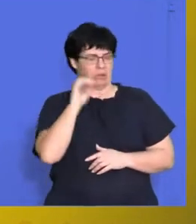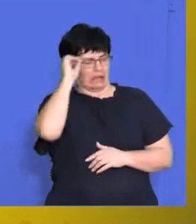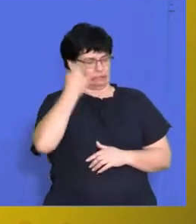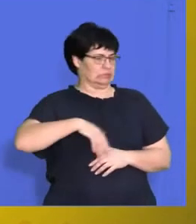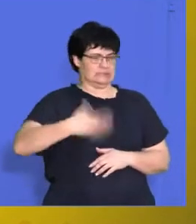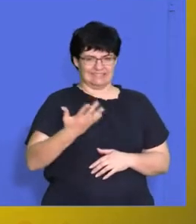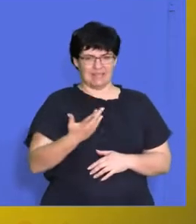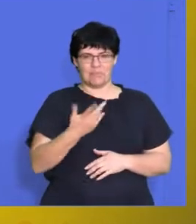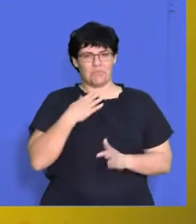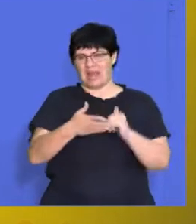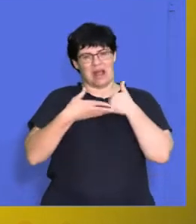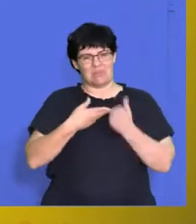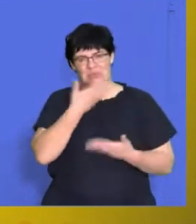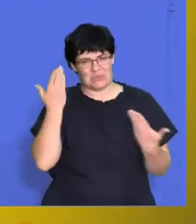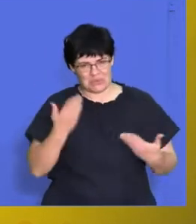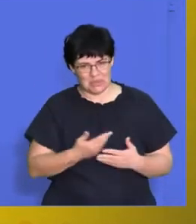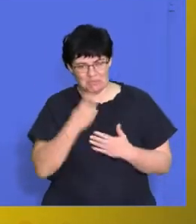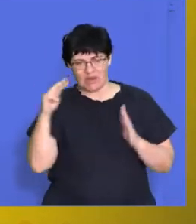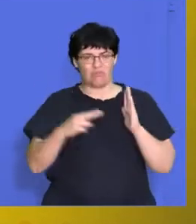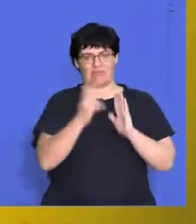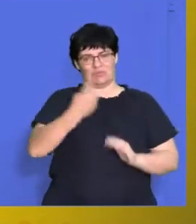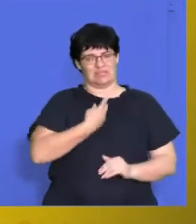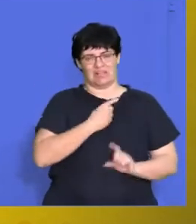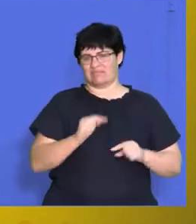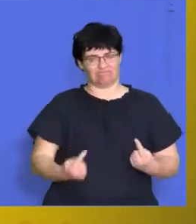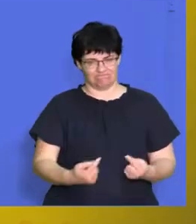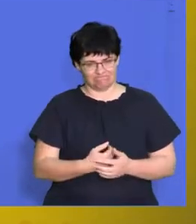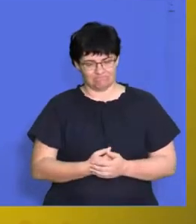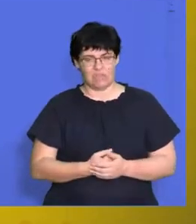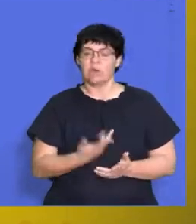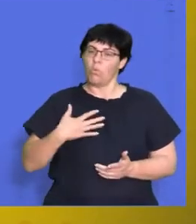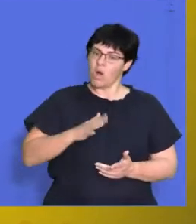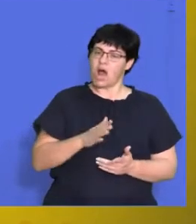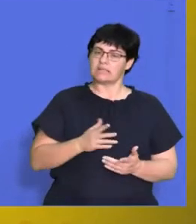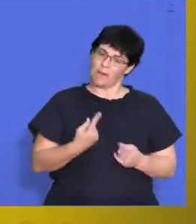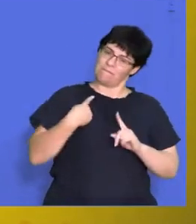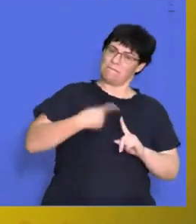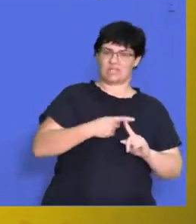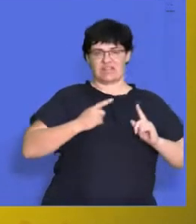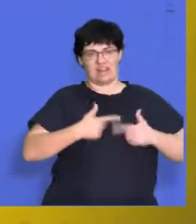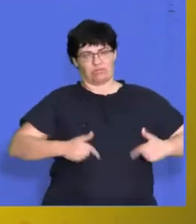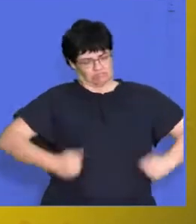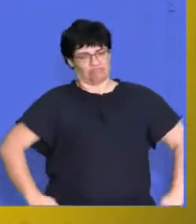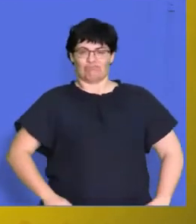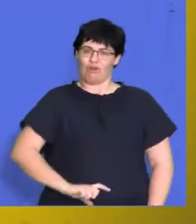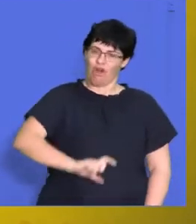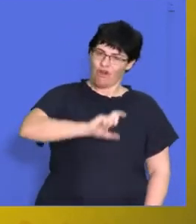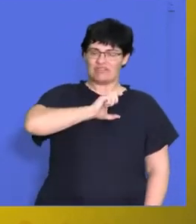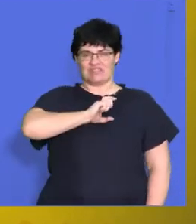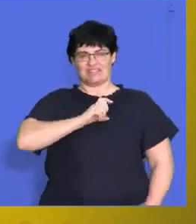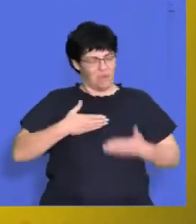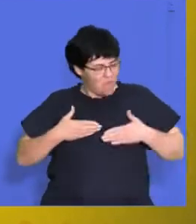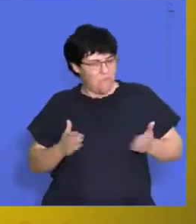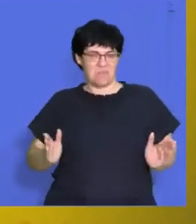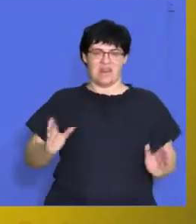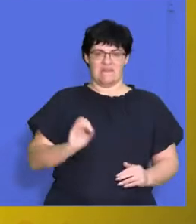that's not going to be a good reflection of you in your interview. So they want positive body language. They want to see that you open